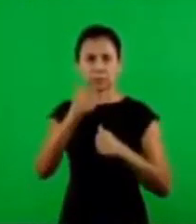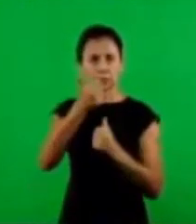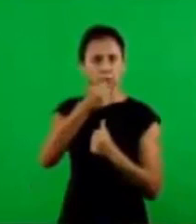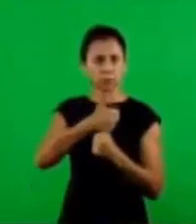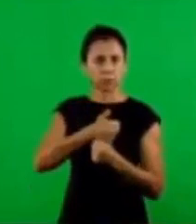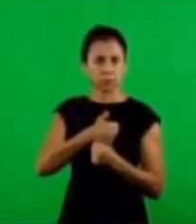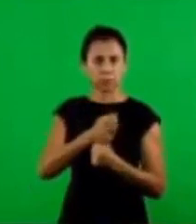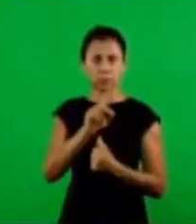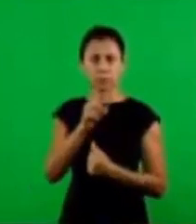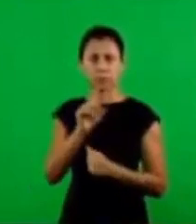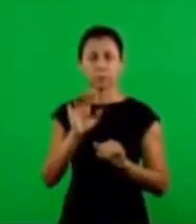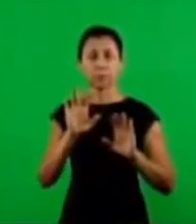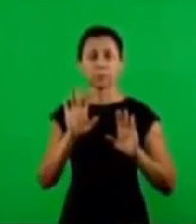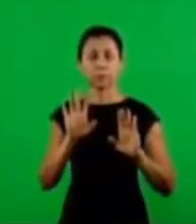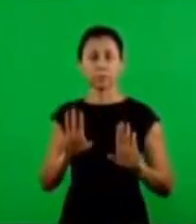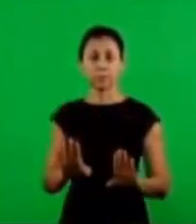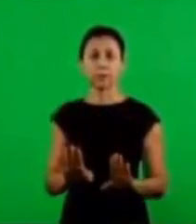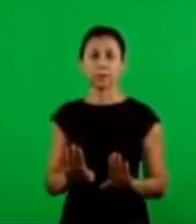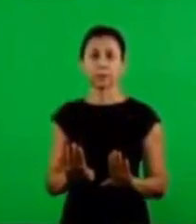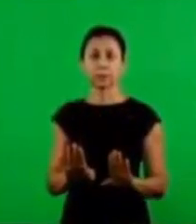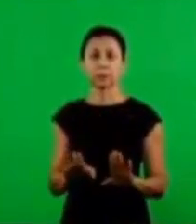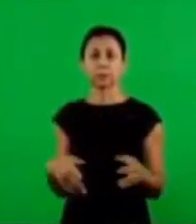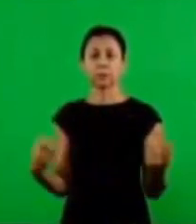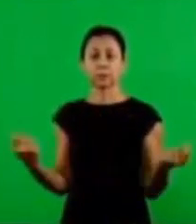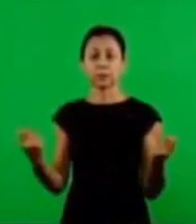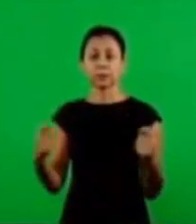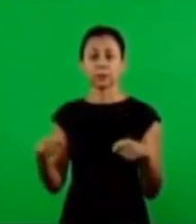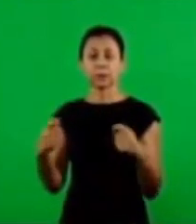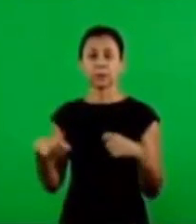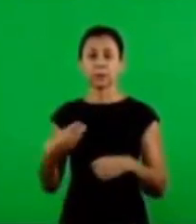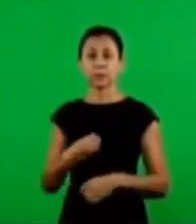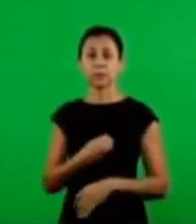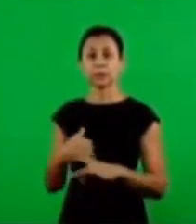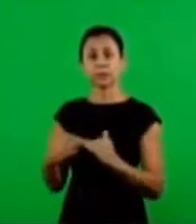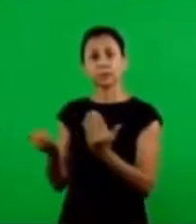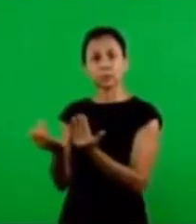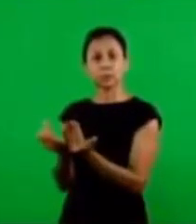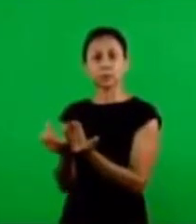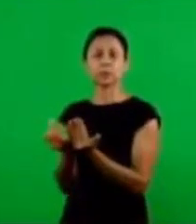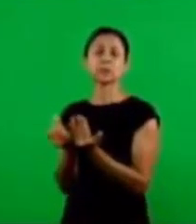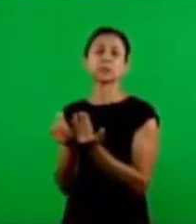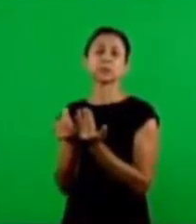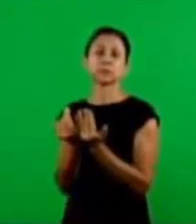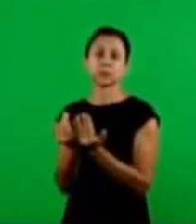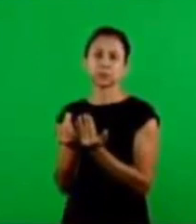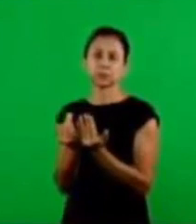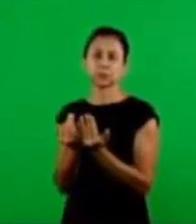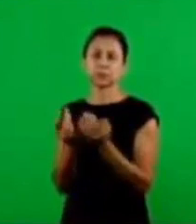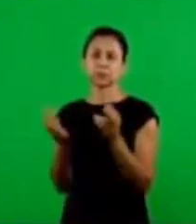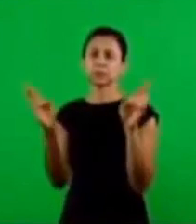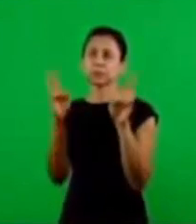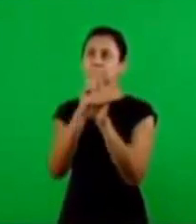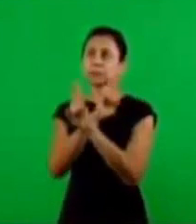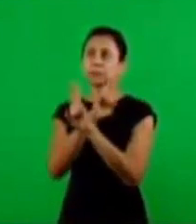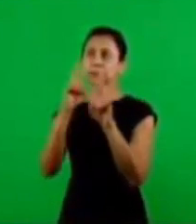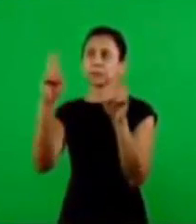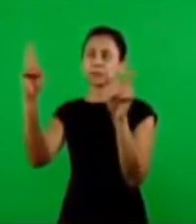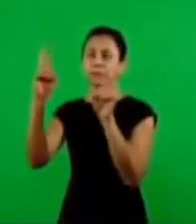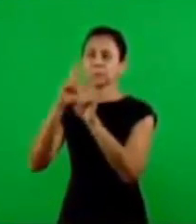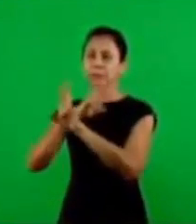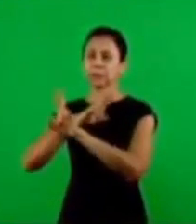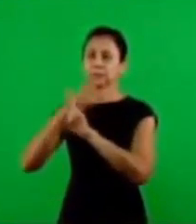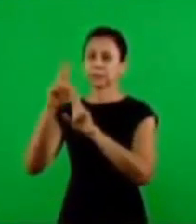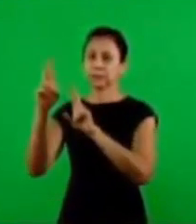as a substitute but as an element that was necessary for the life of the creation which was his connection